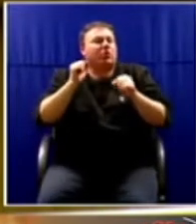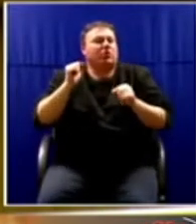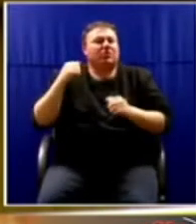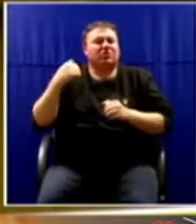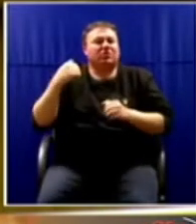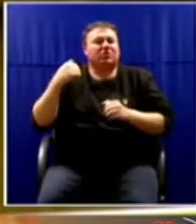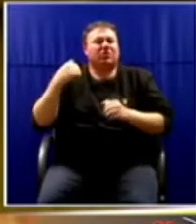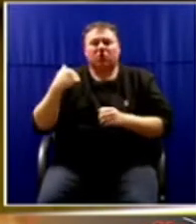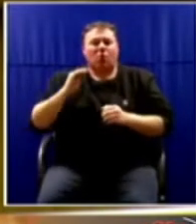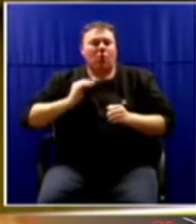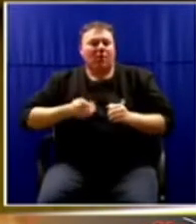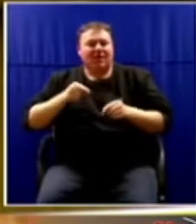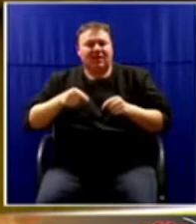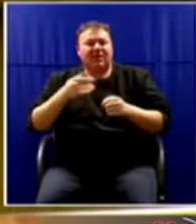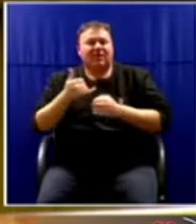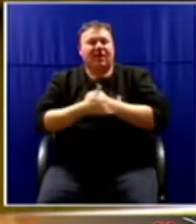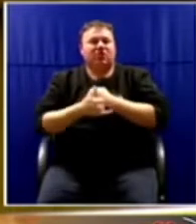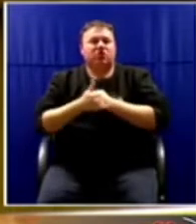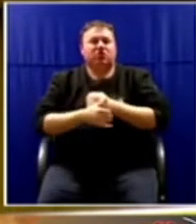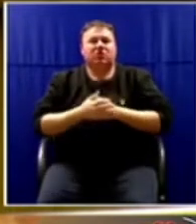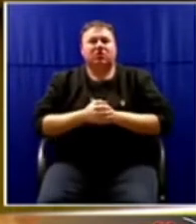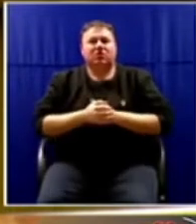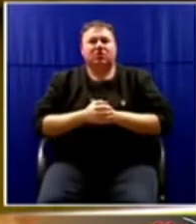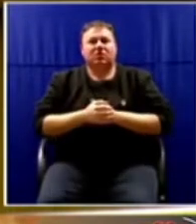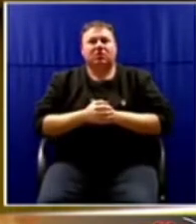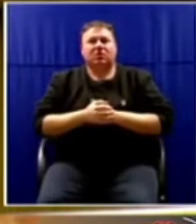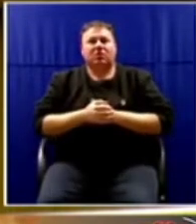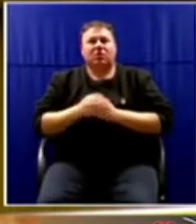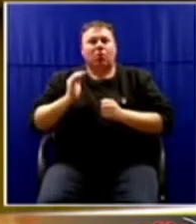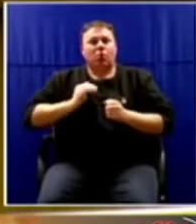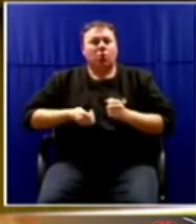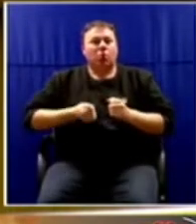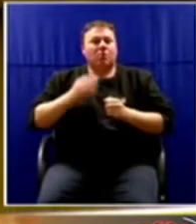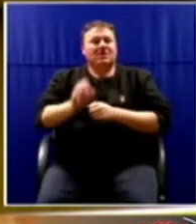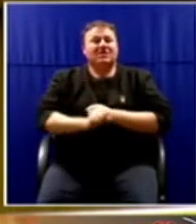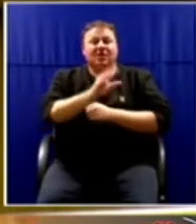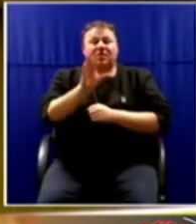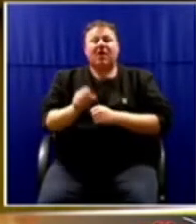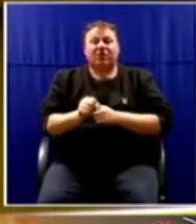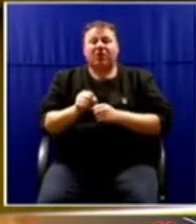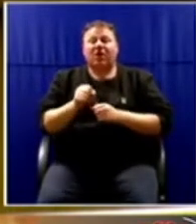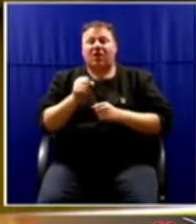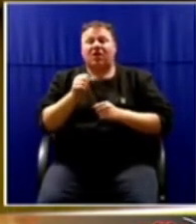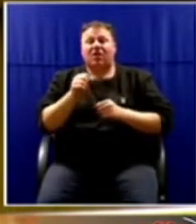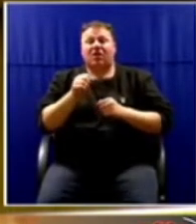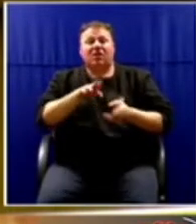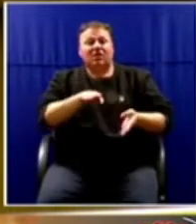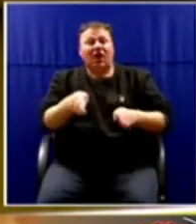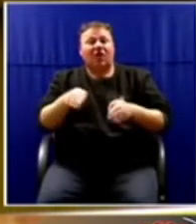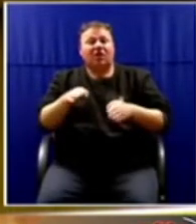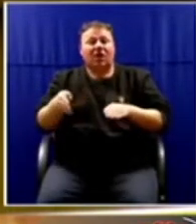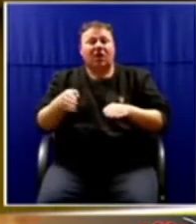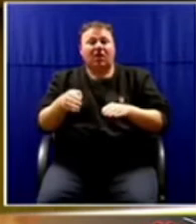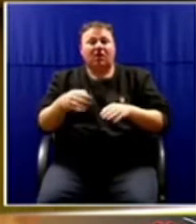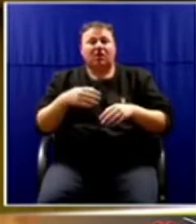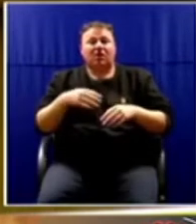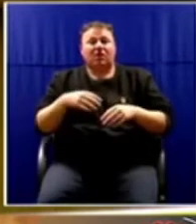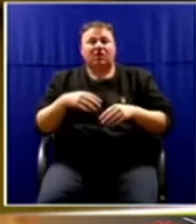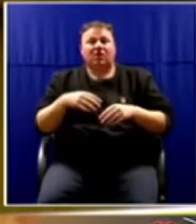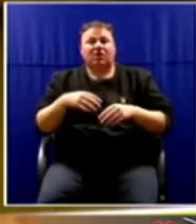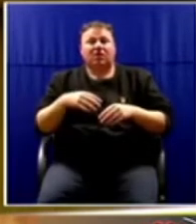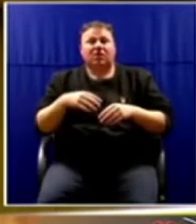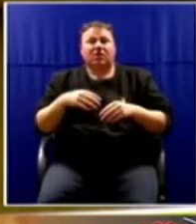know what does. Women in South Africa are indeed dying with their arms strapped